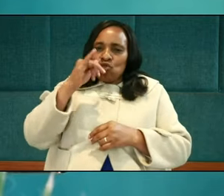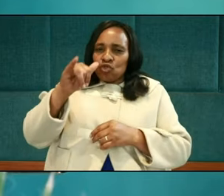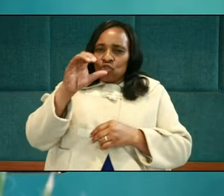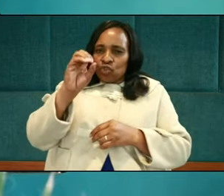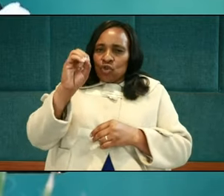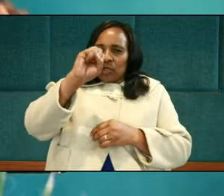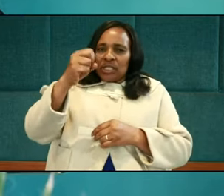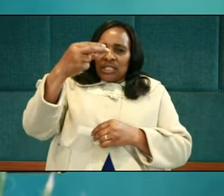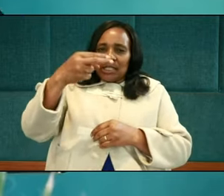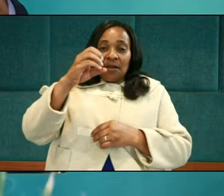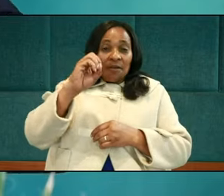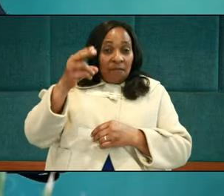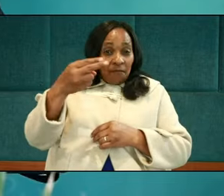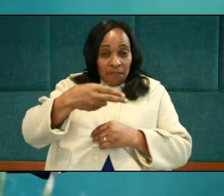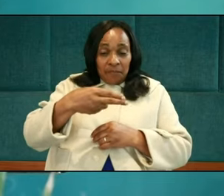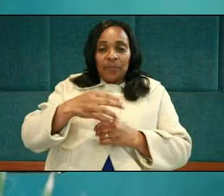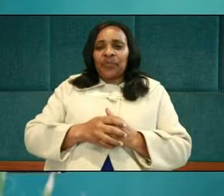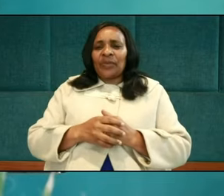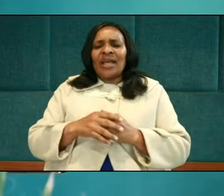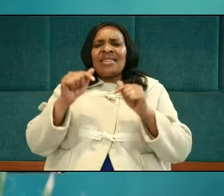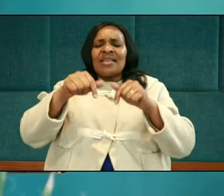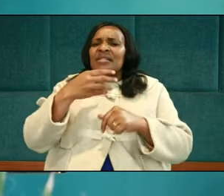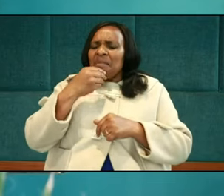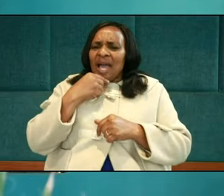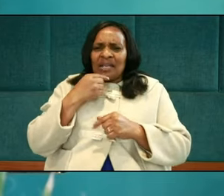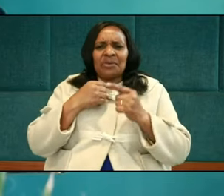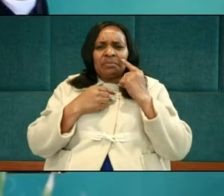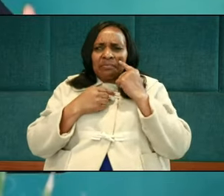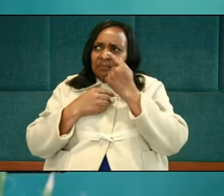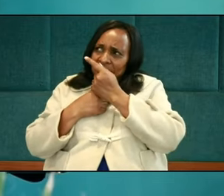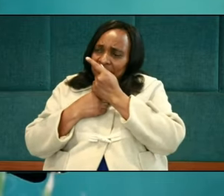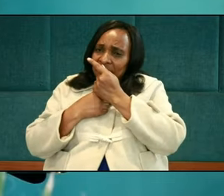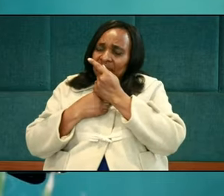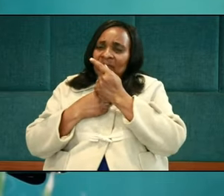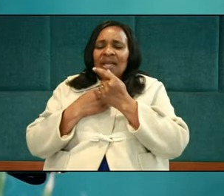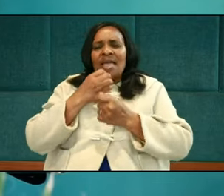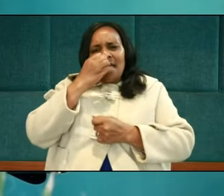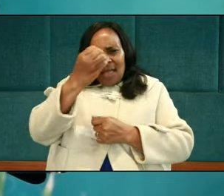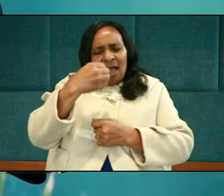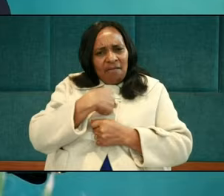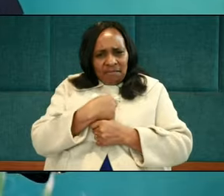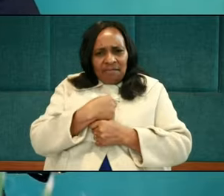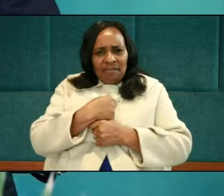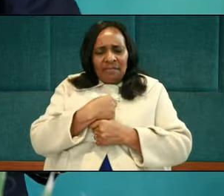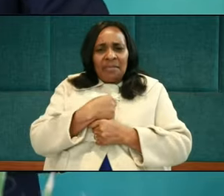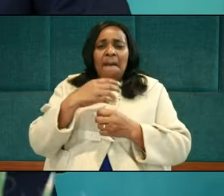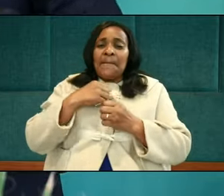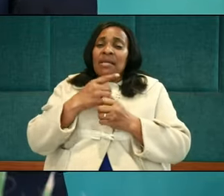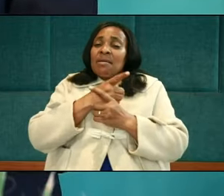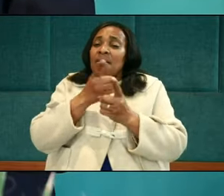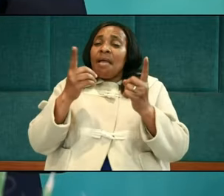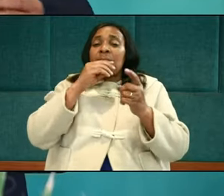Joseph was a victim of sibling envy. This man